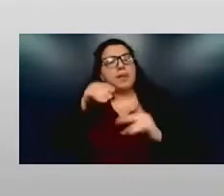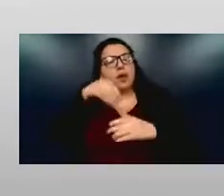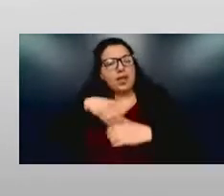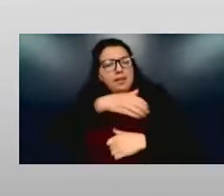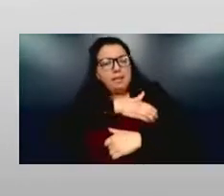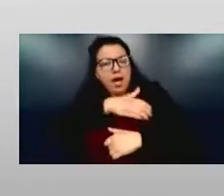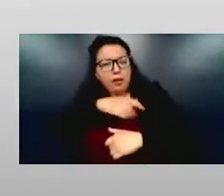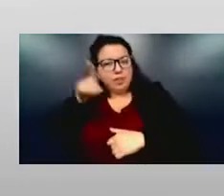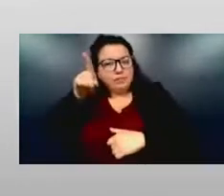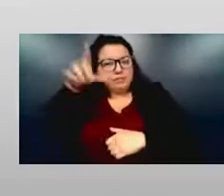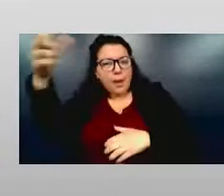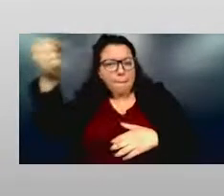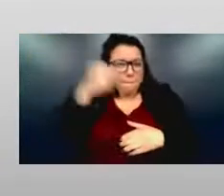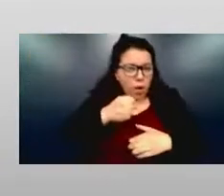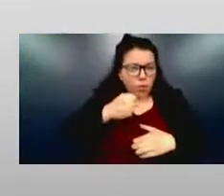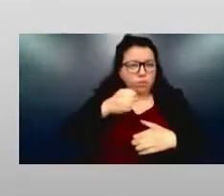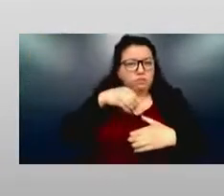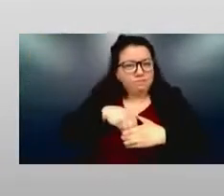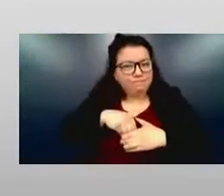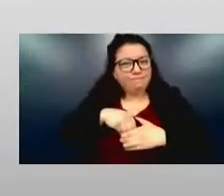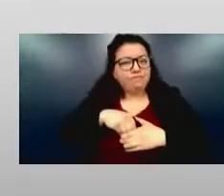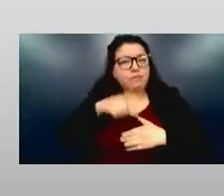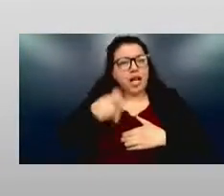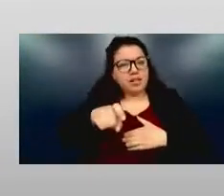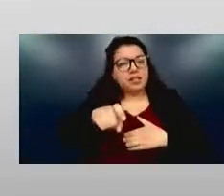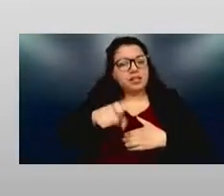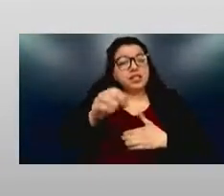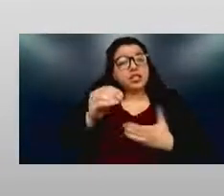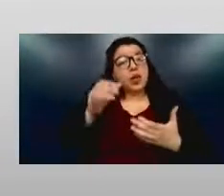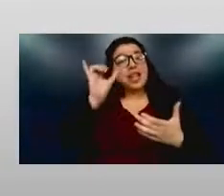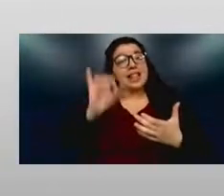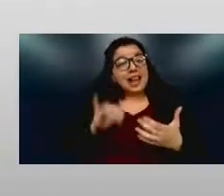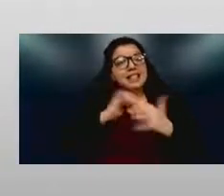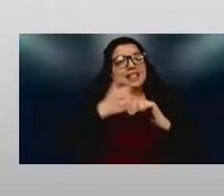do amazing things and make make the world accessible.